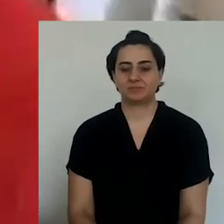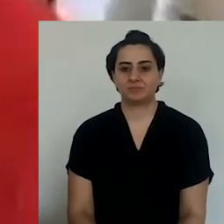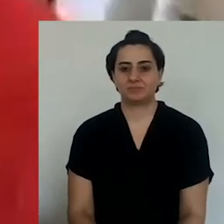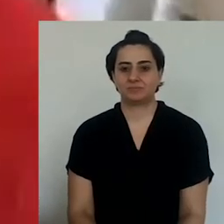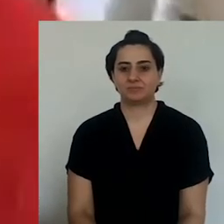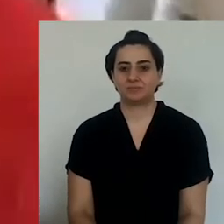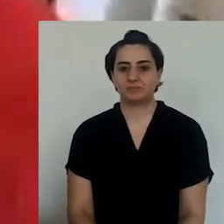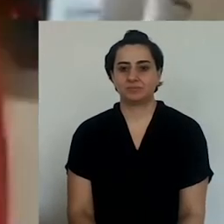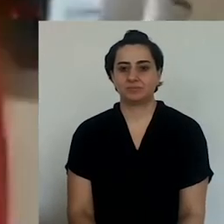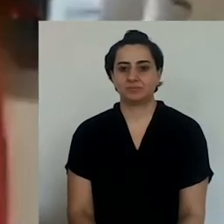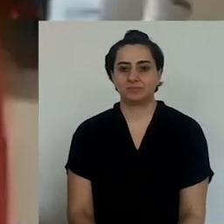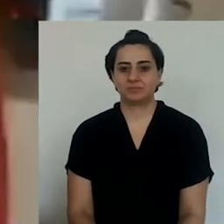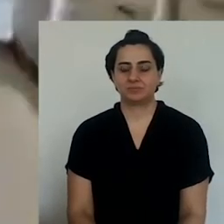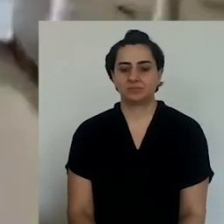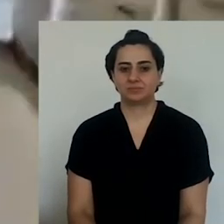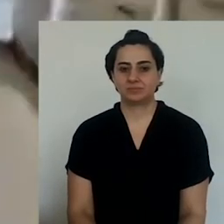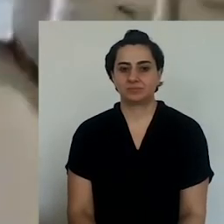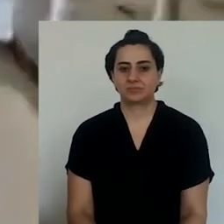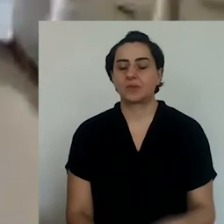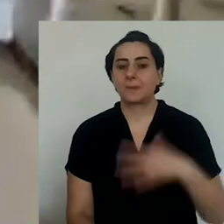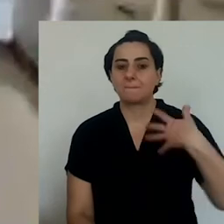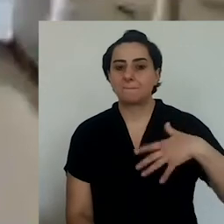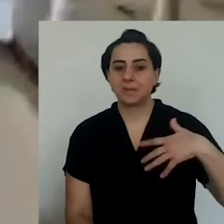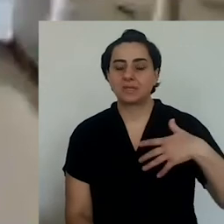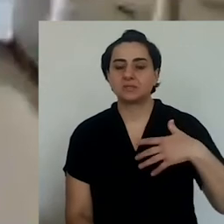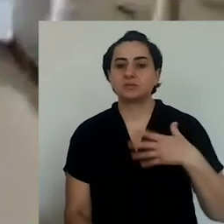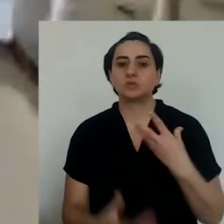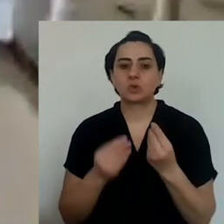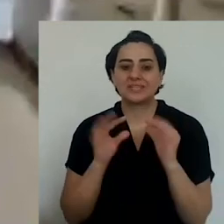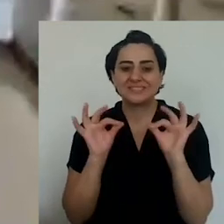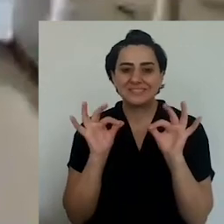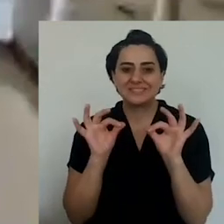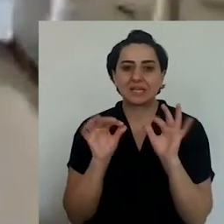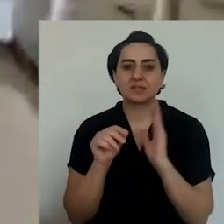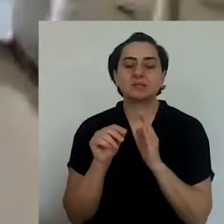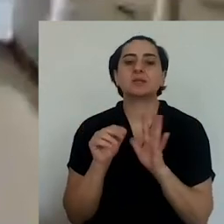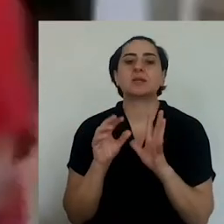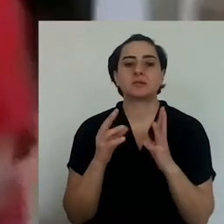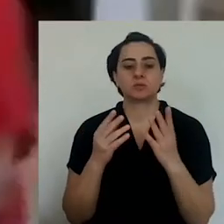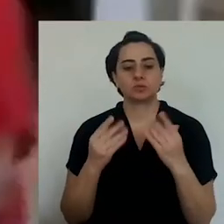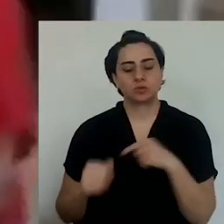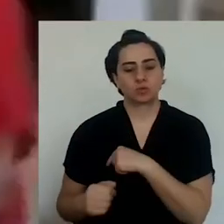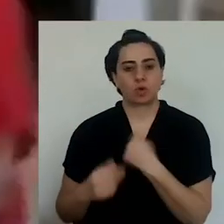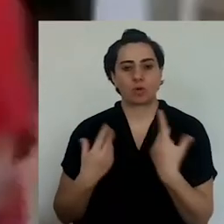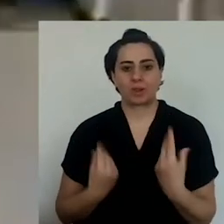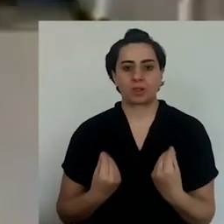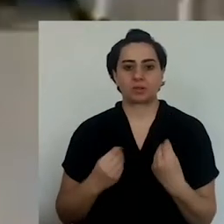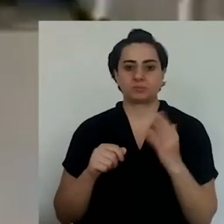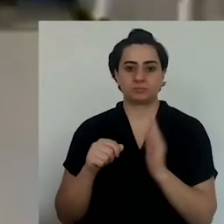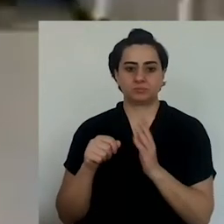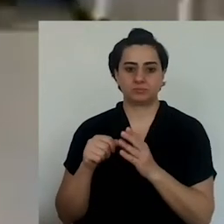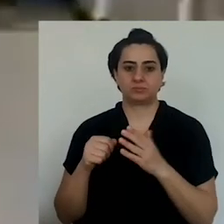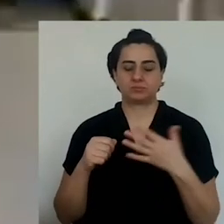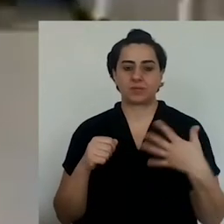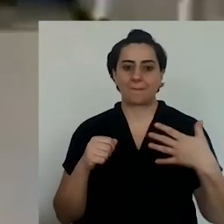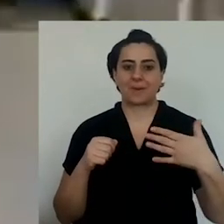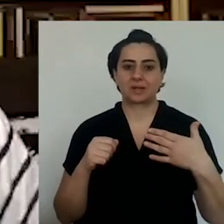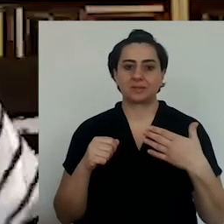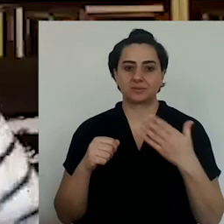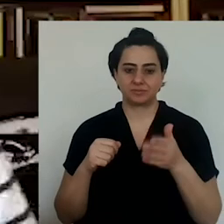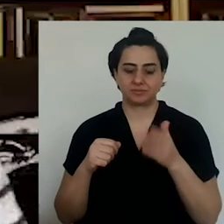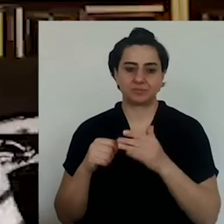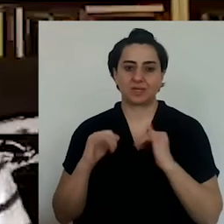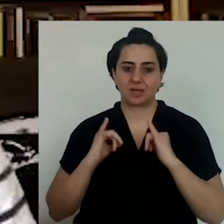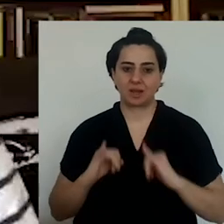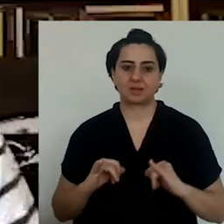And the egg must have been cooked, but I